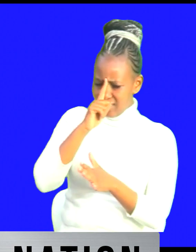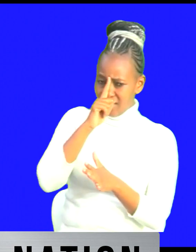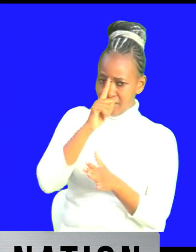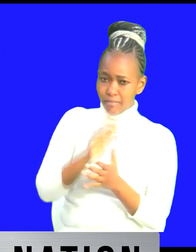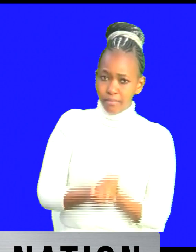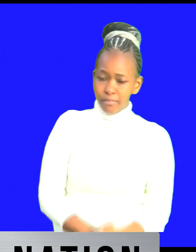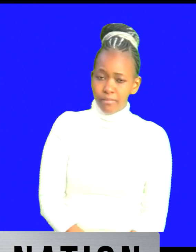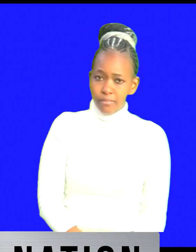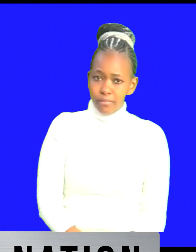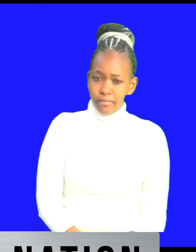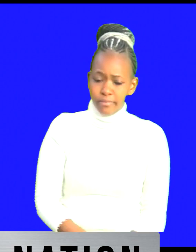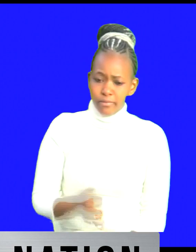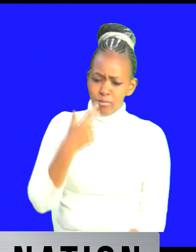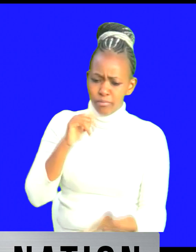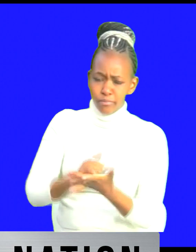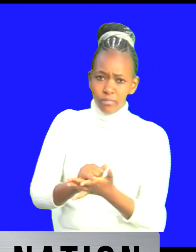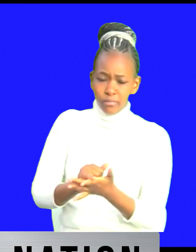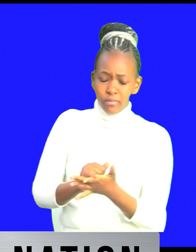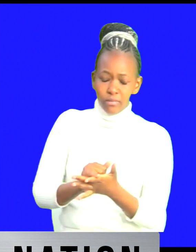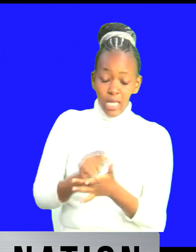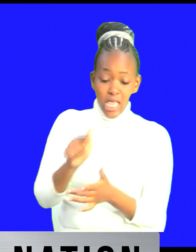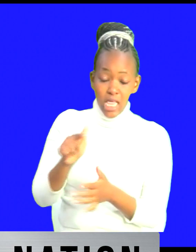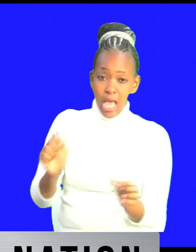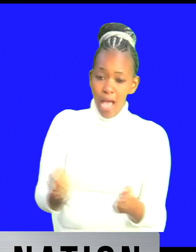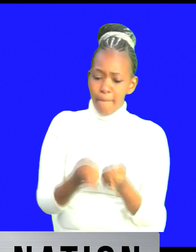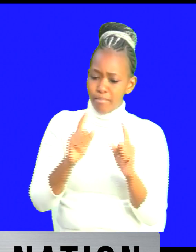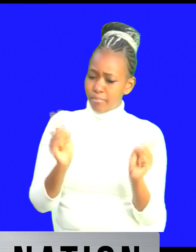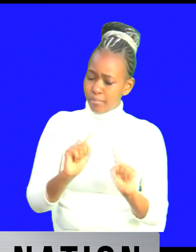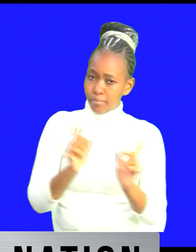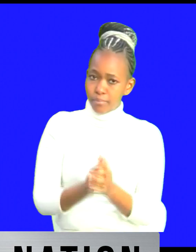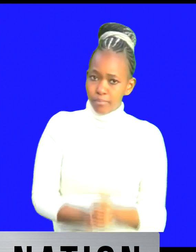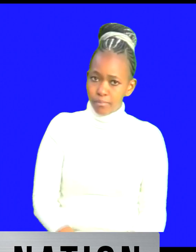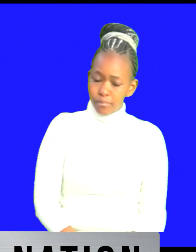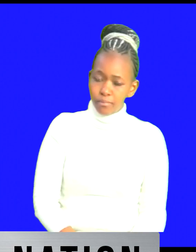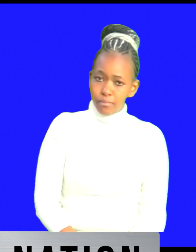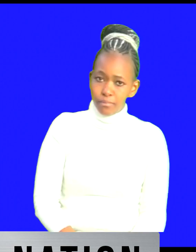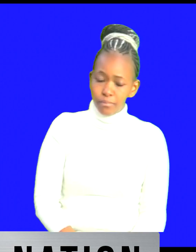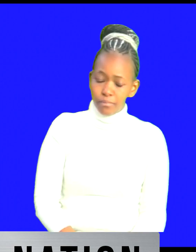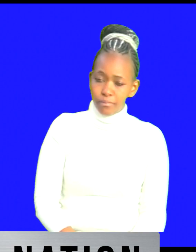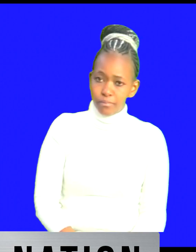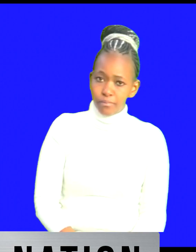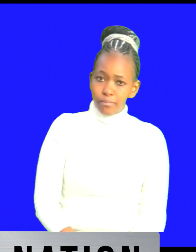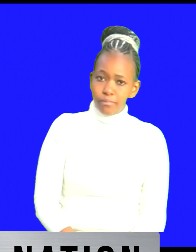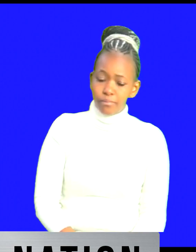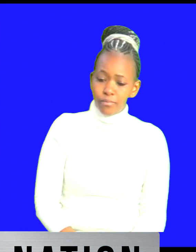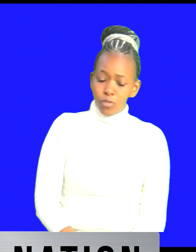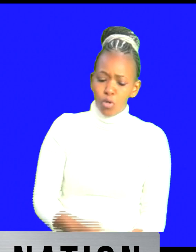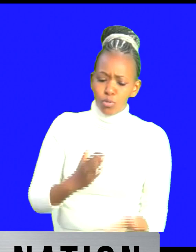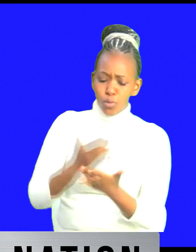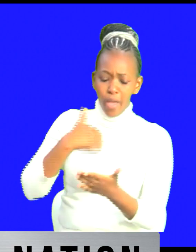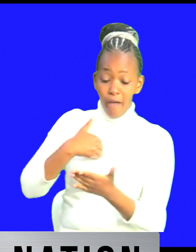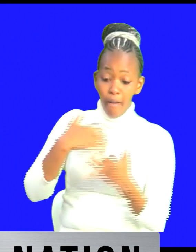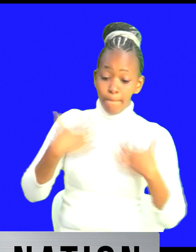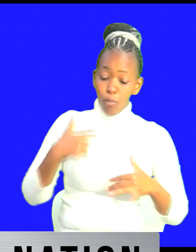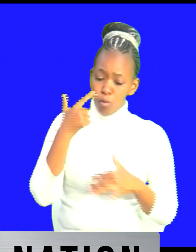uh so that such things don't happen don't happen yeah right talking things serious there are people who are taking things